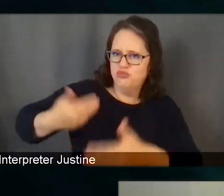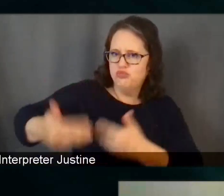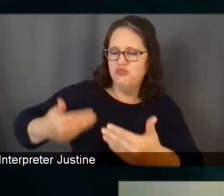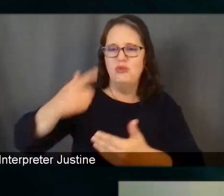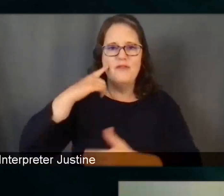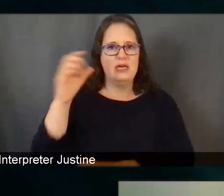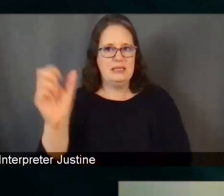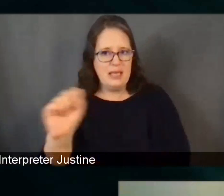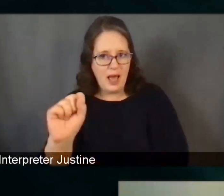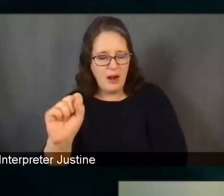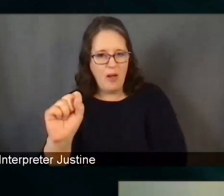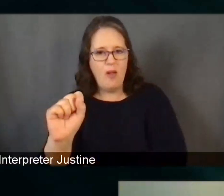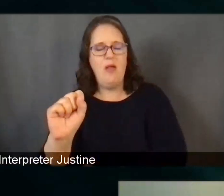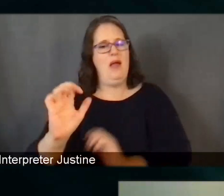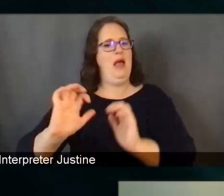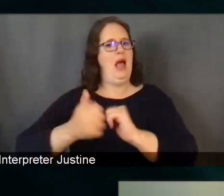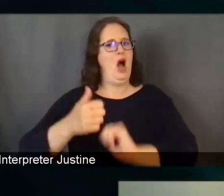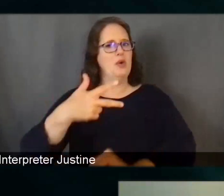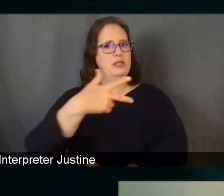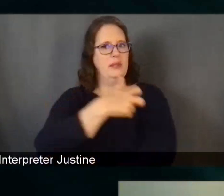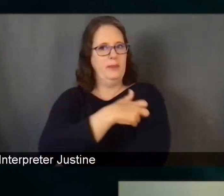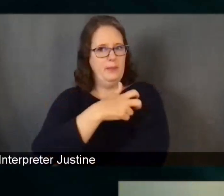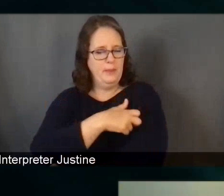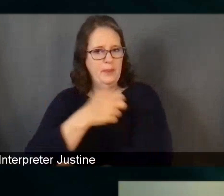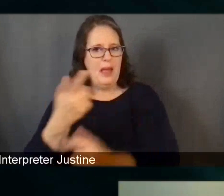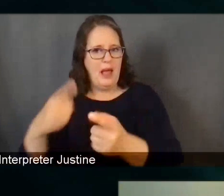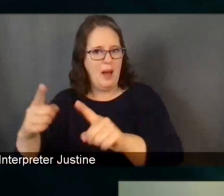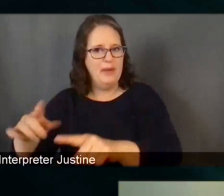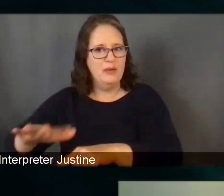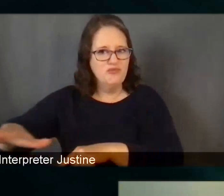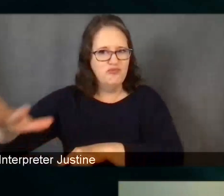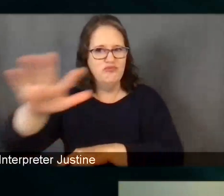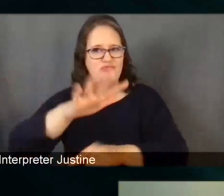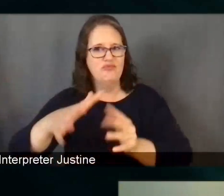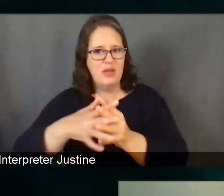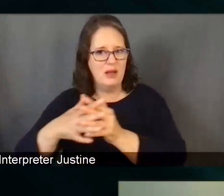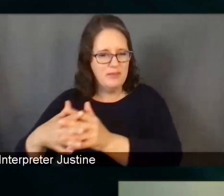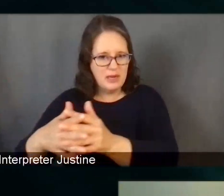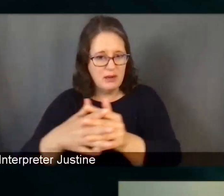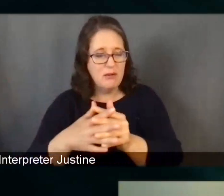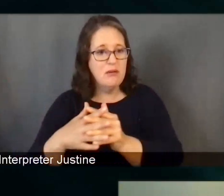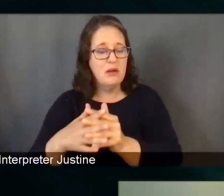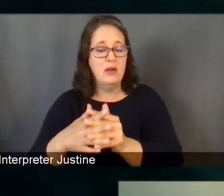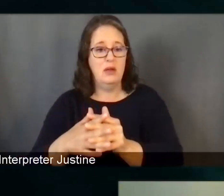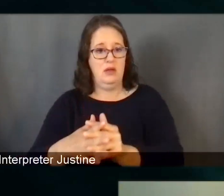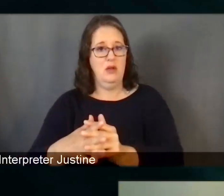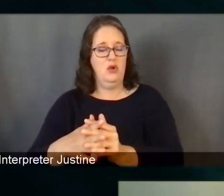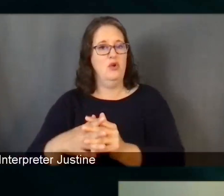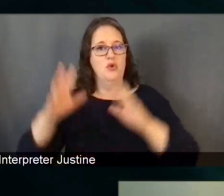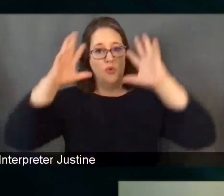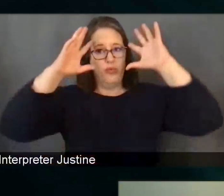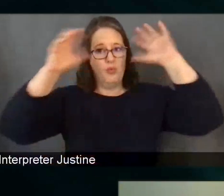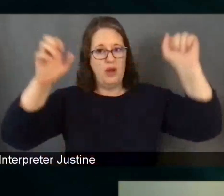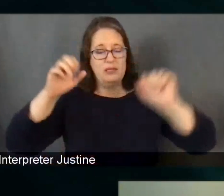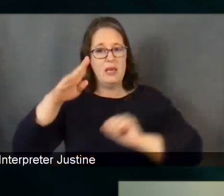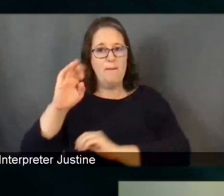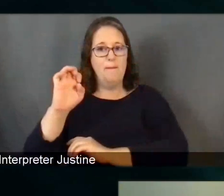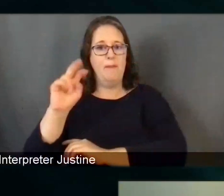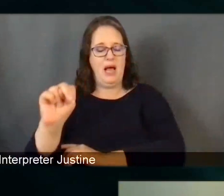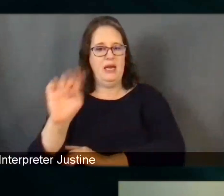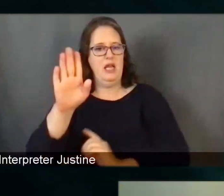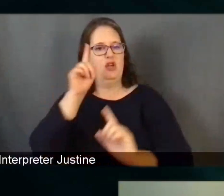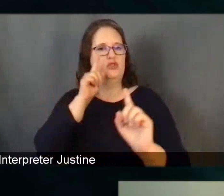in the U.S. And where do we stand now? And are we close to President Biden's goal of July 4th,